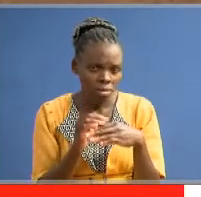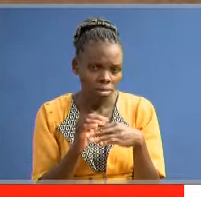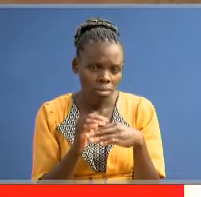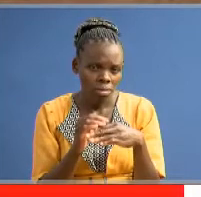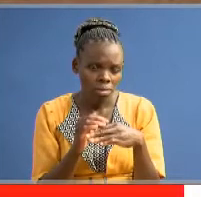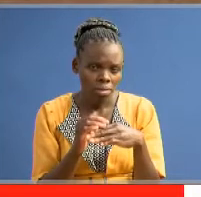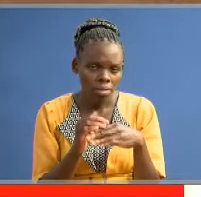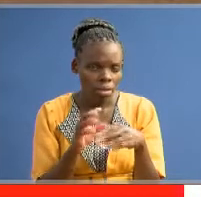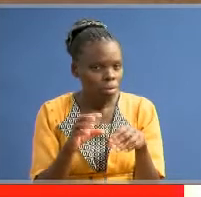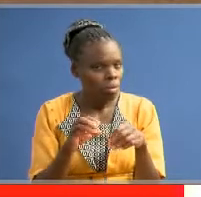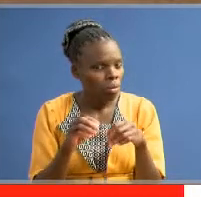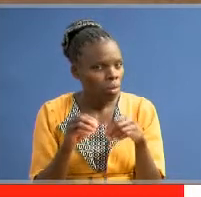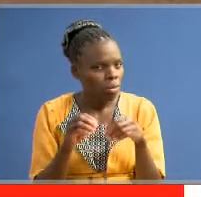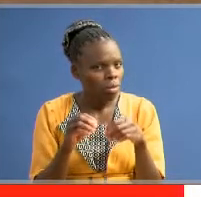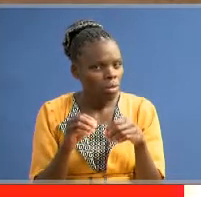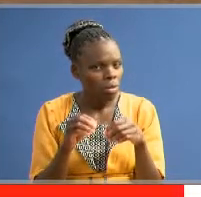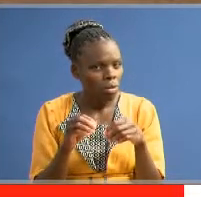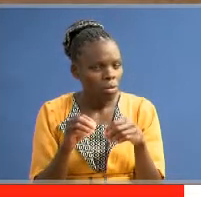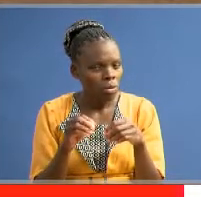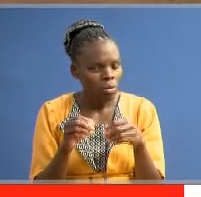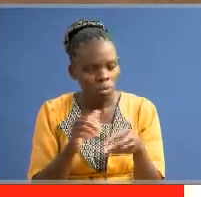was a kid.